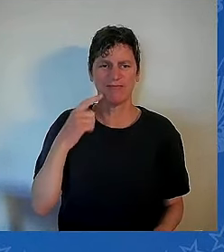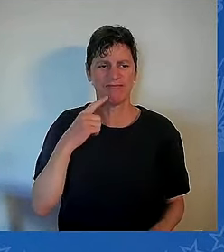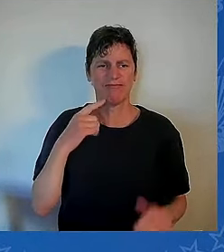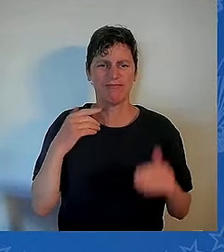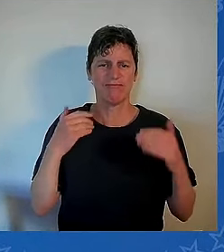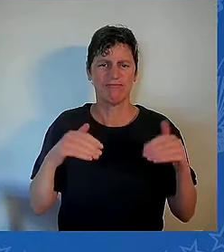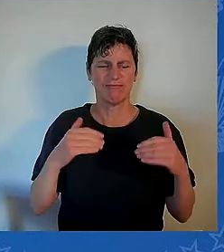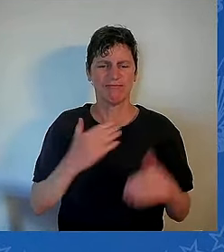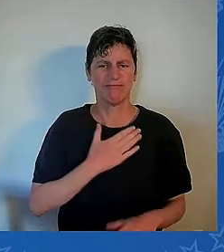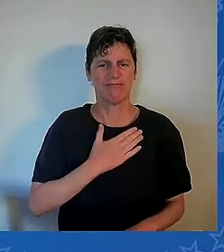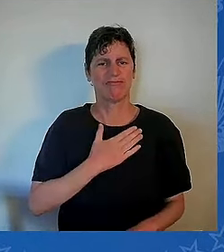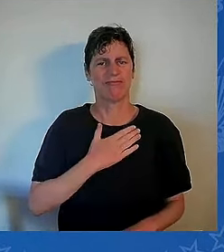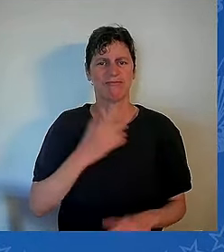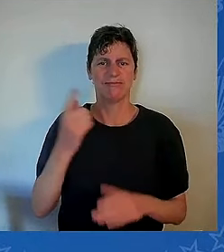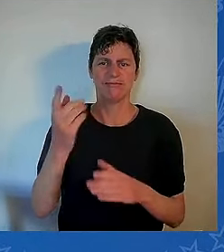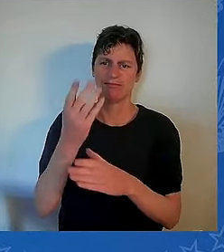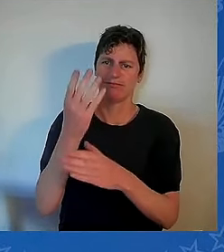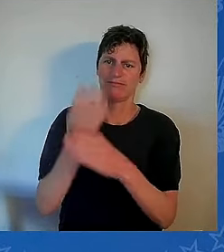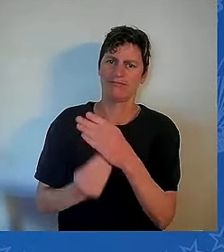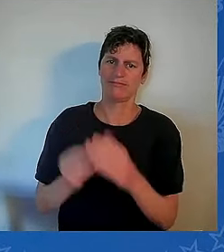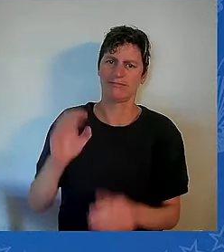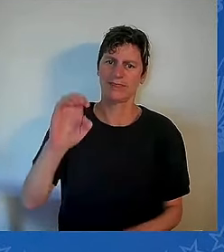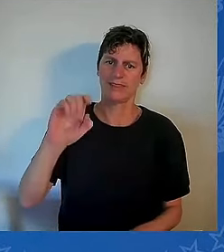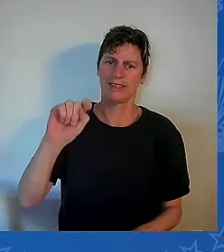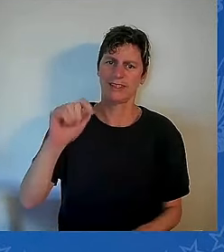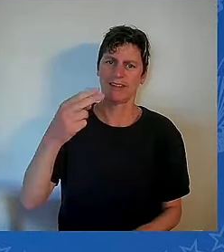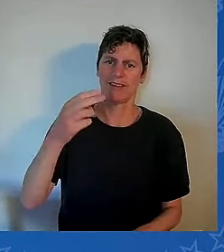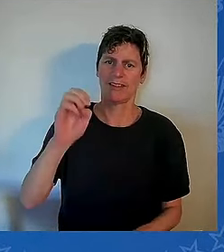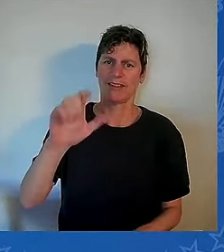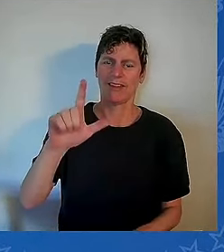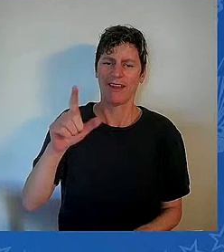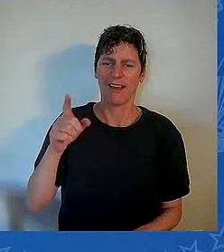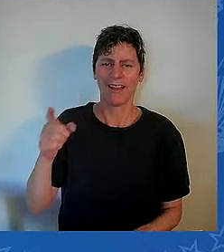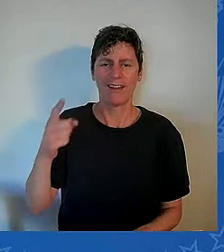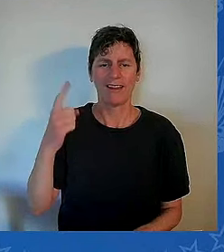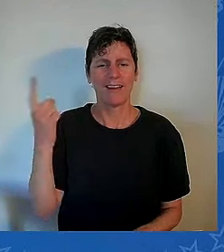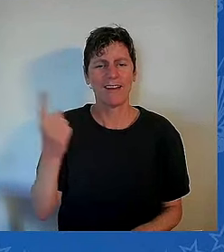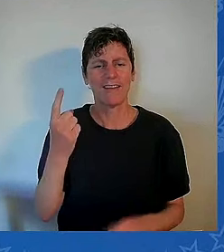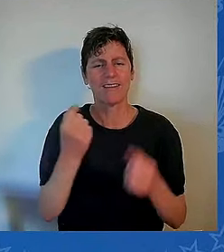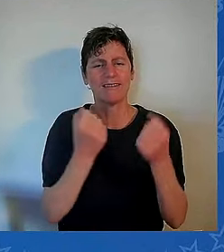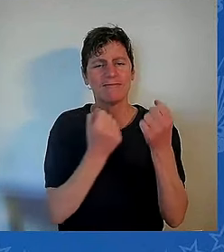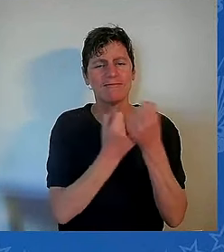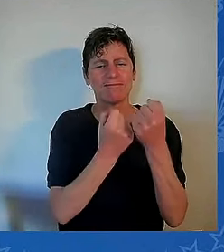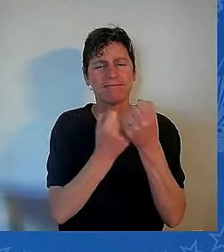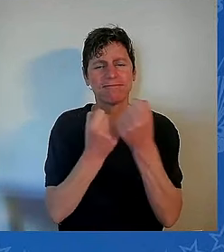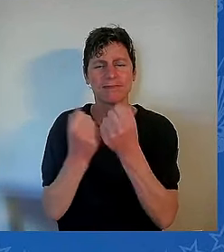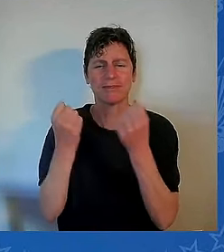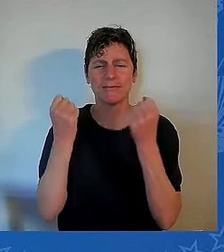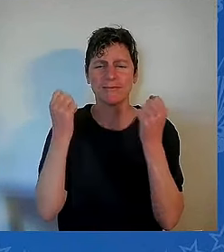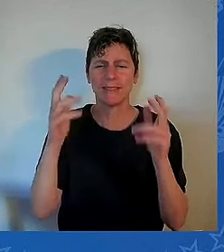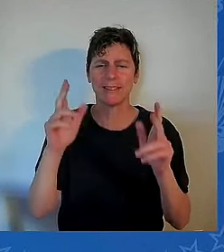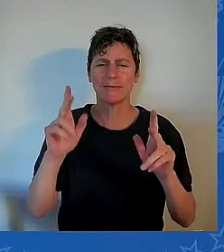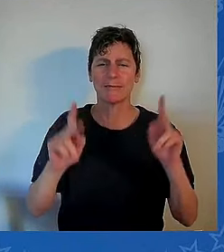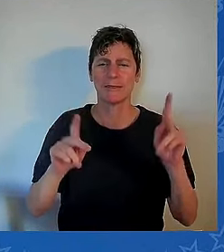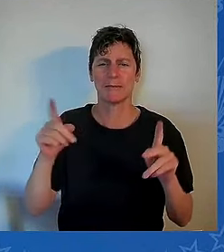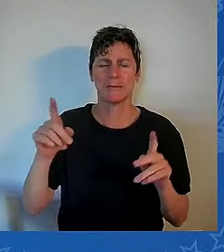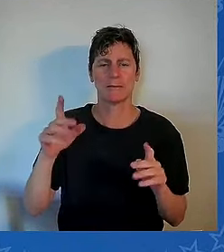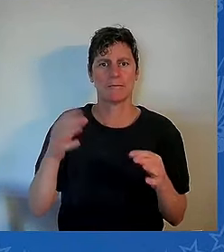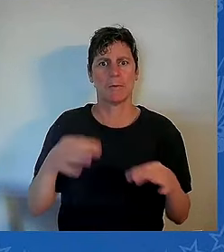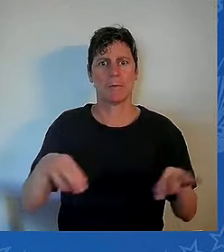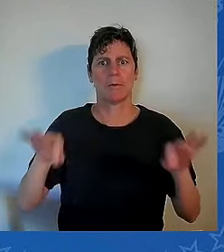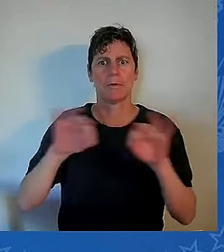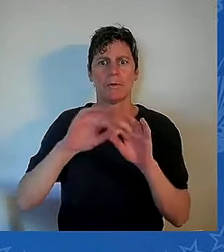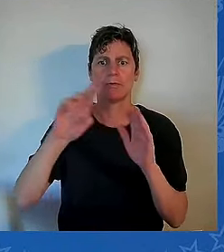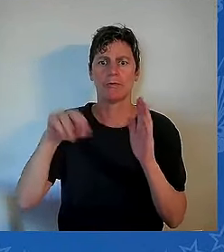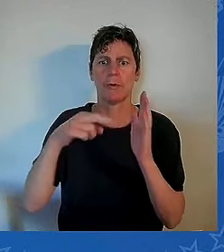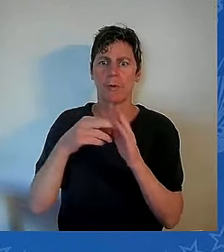my life as well, maybe a little different than with others. She was there as soon as I entered political office in 1972 as a